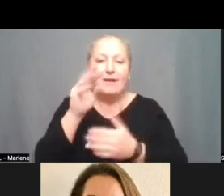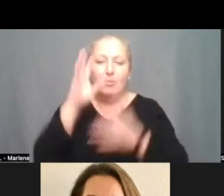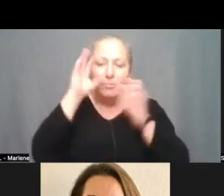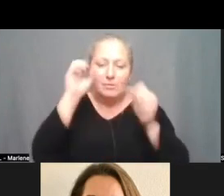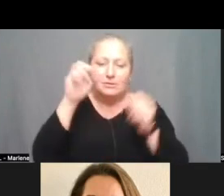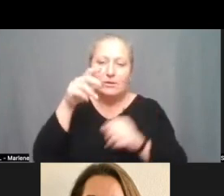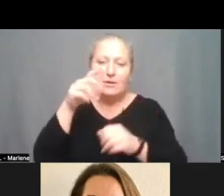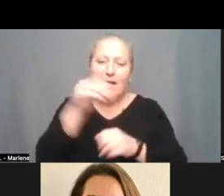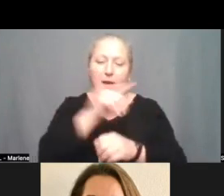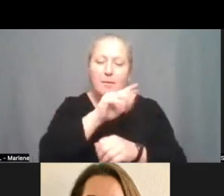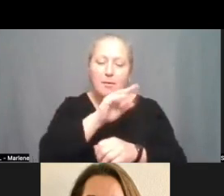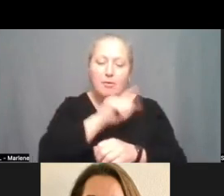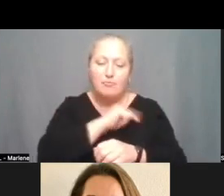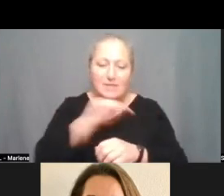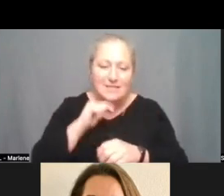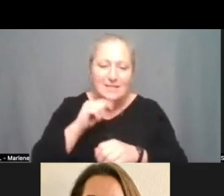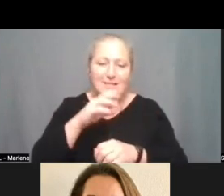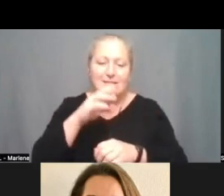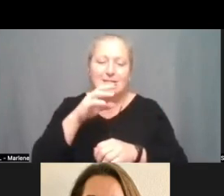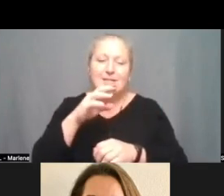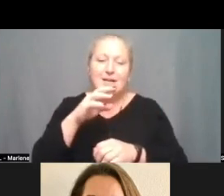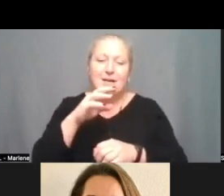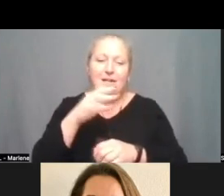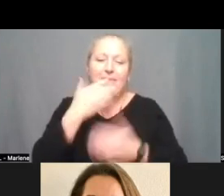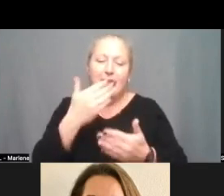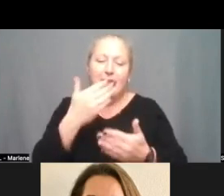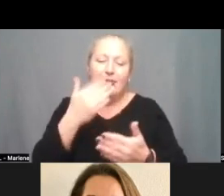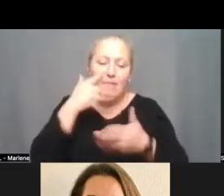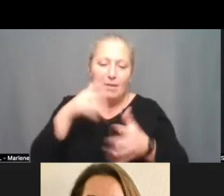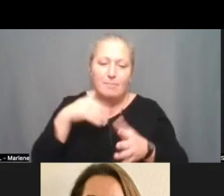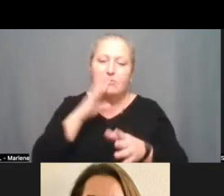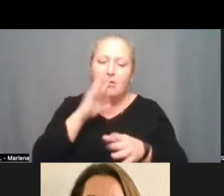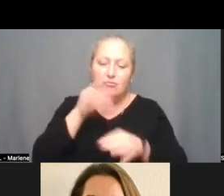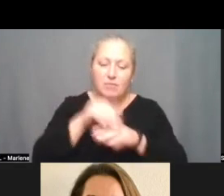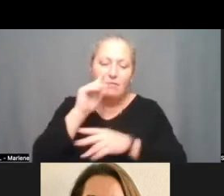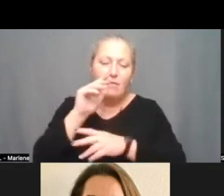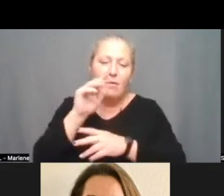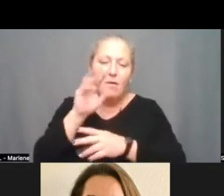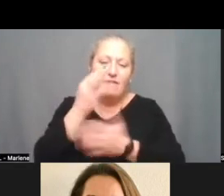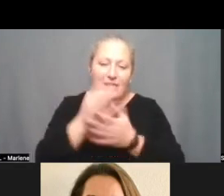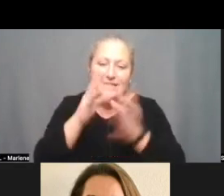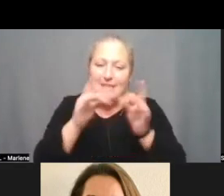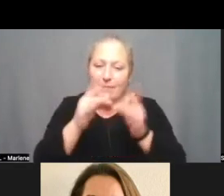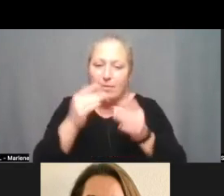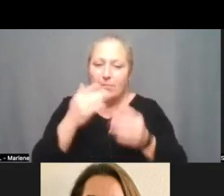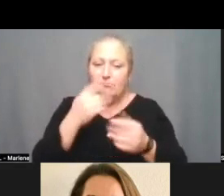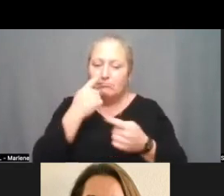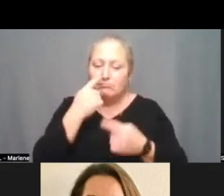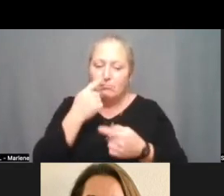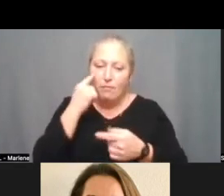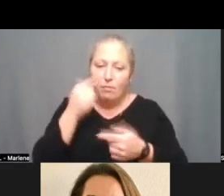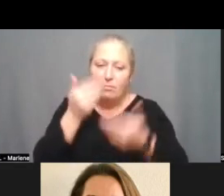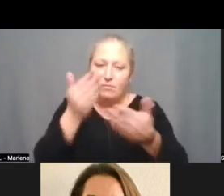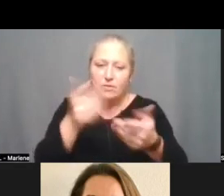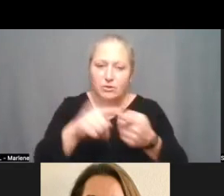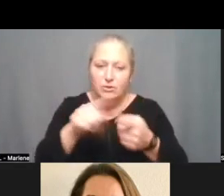um we're pleased to bring them forward to you i want to thank mr